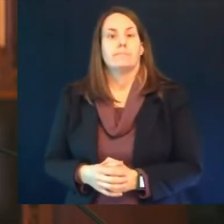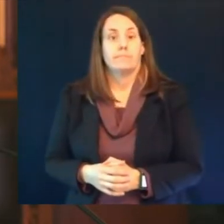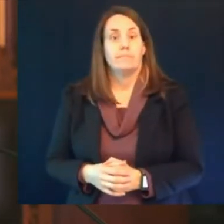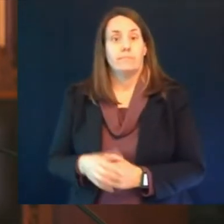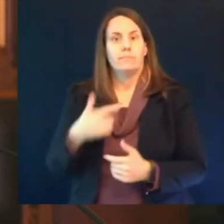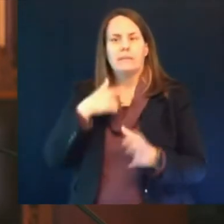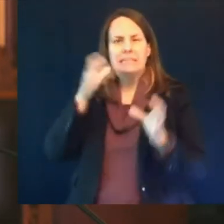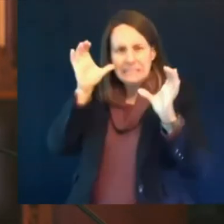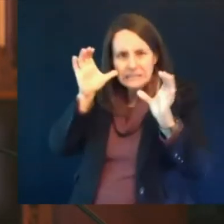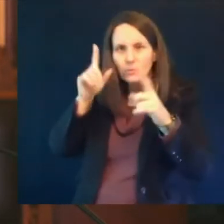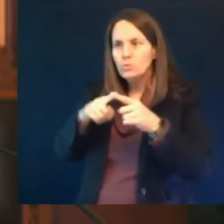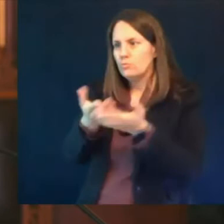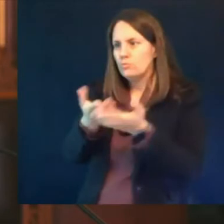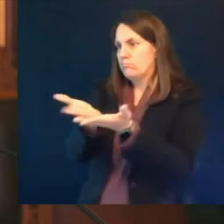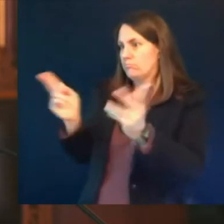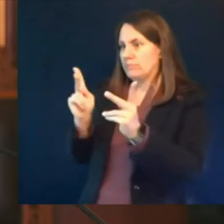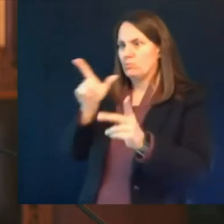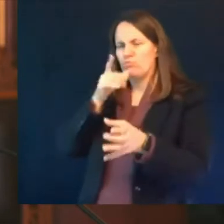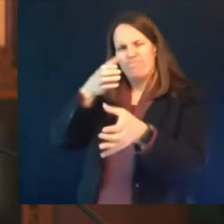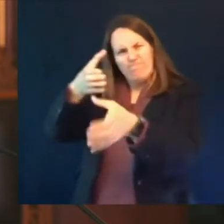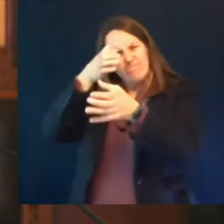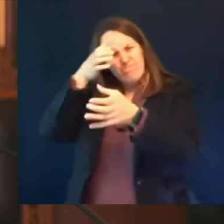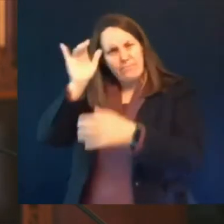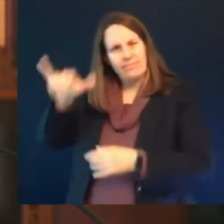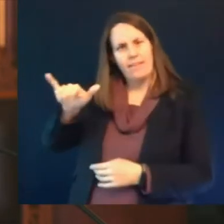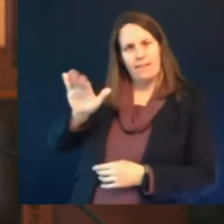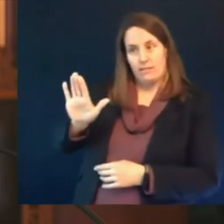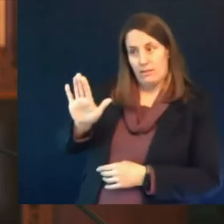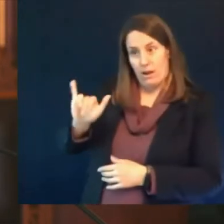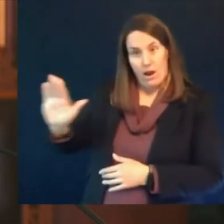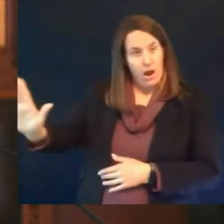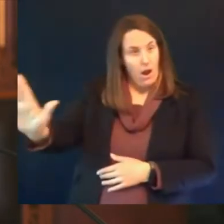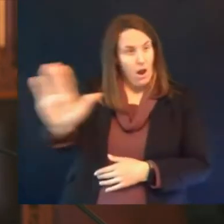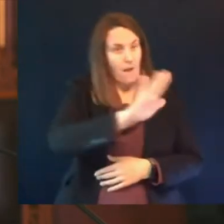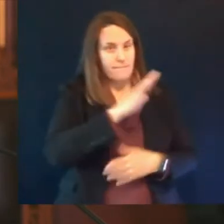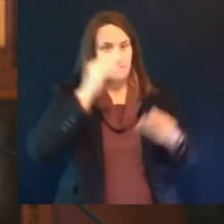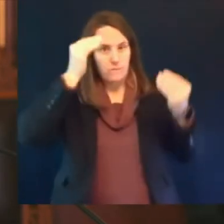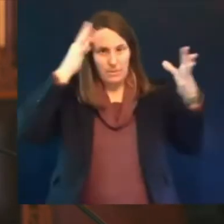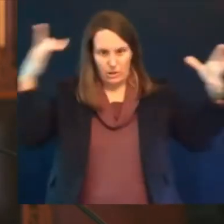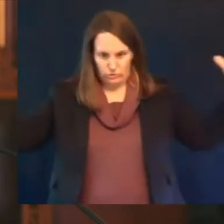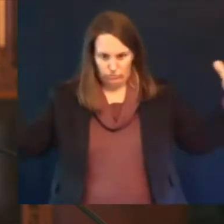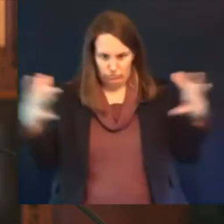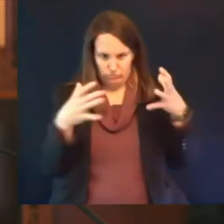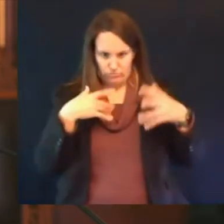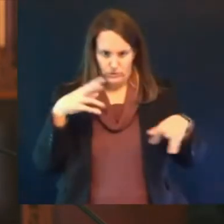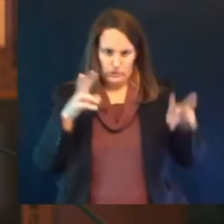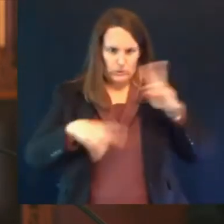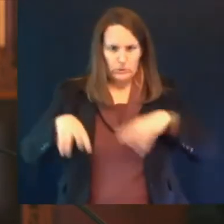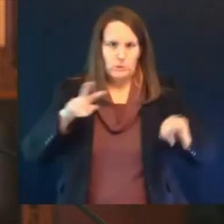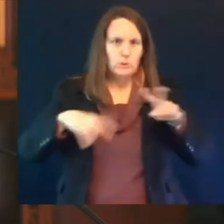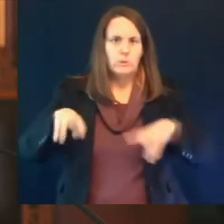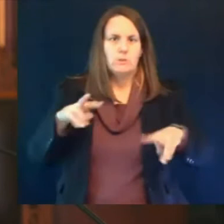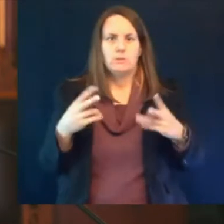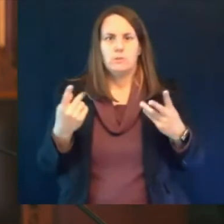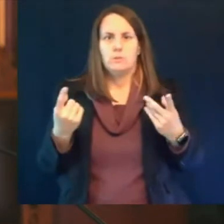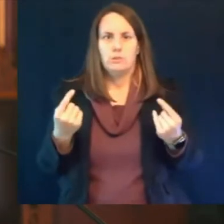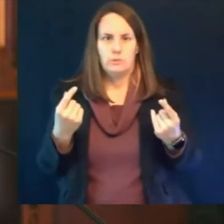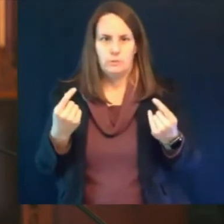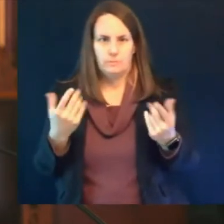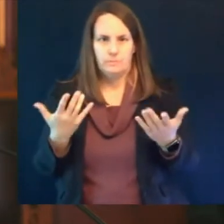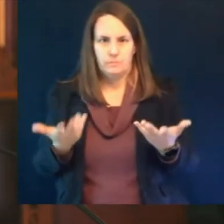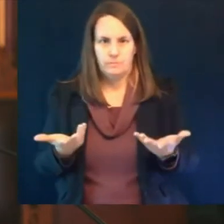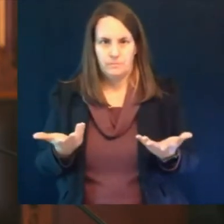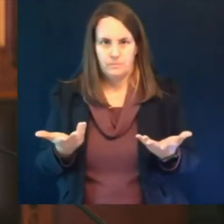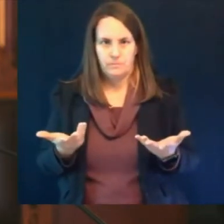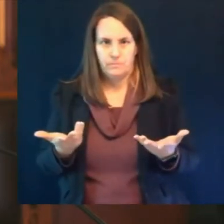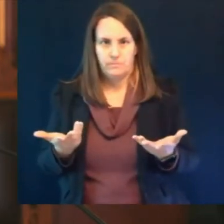to to validate whether the incidence of these events seems higher in this population versus